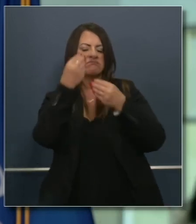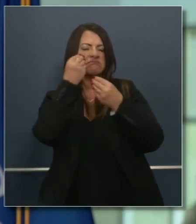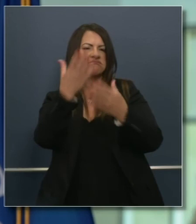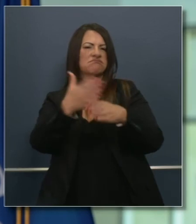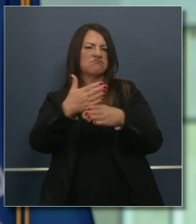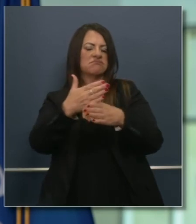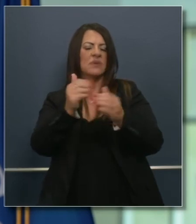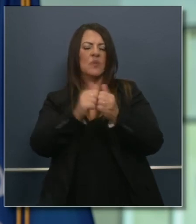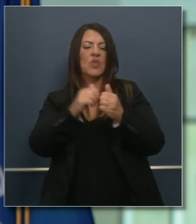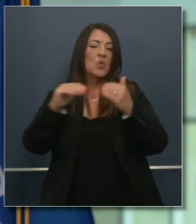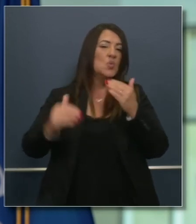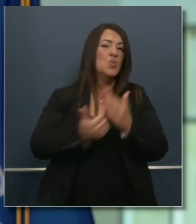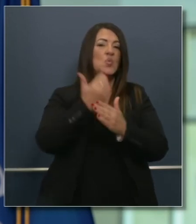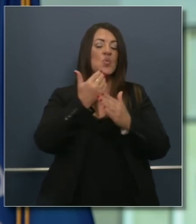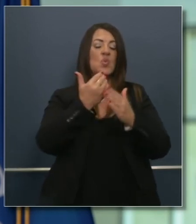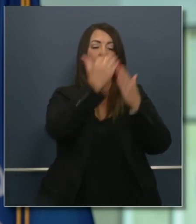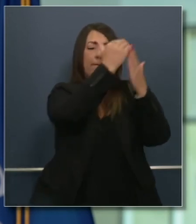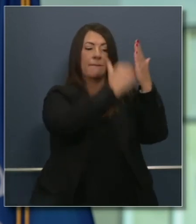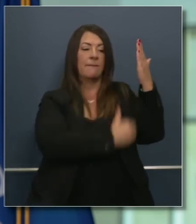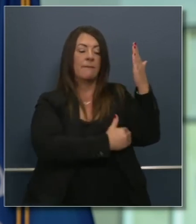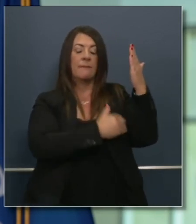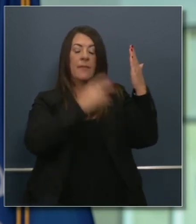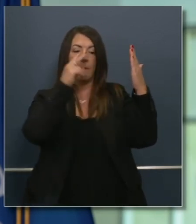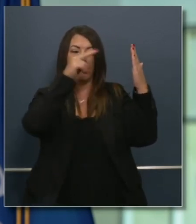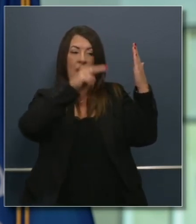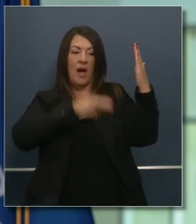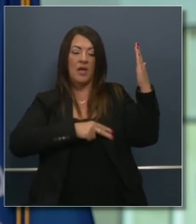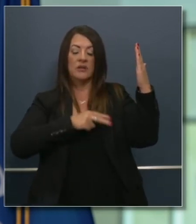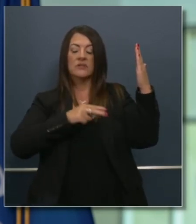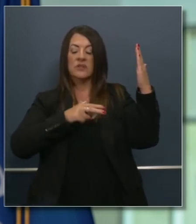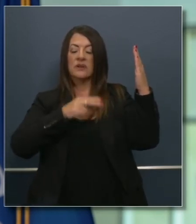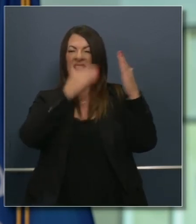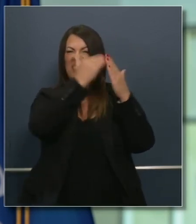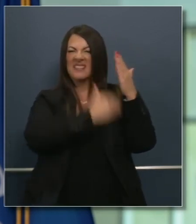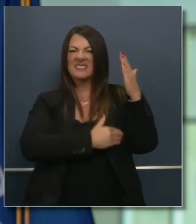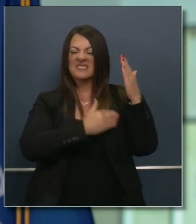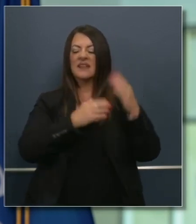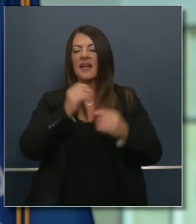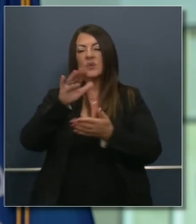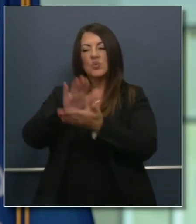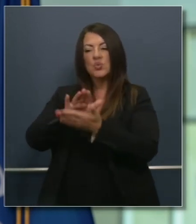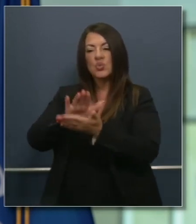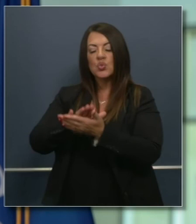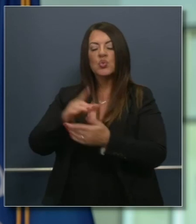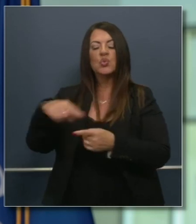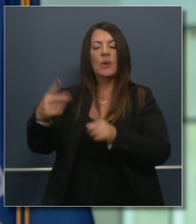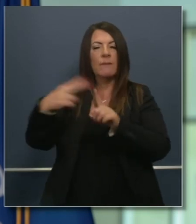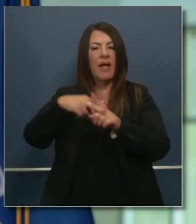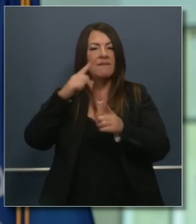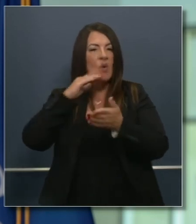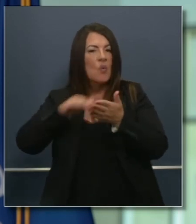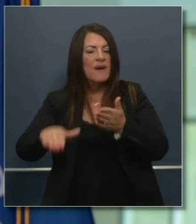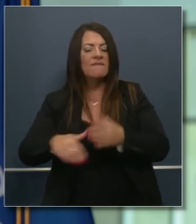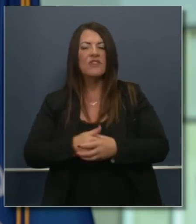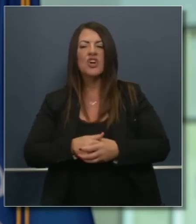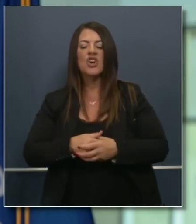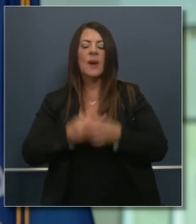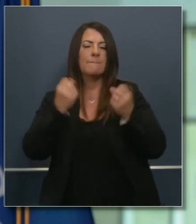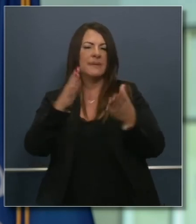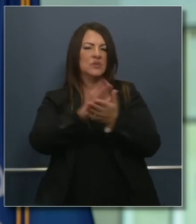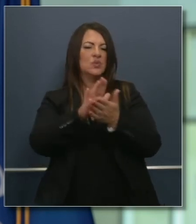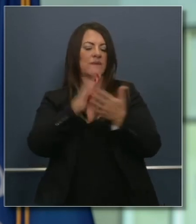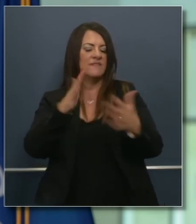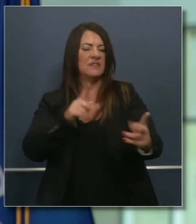monitoring list out and about, work with those elementary schools that are looking to do these waivers. Many of them have already submitted